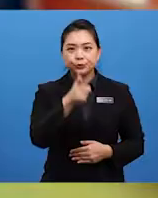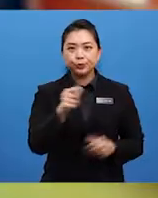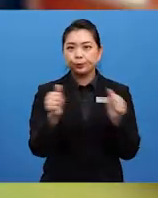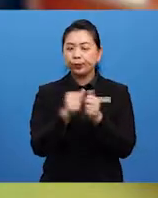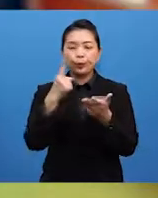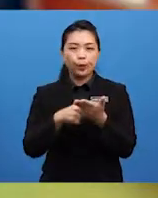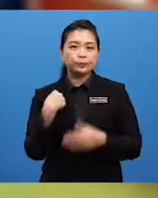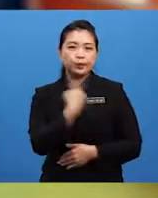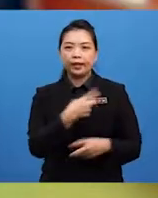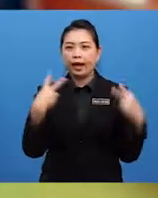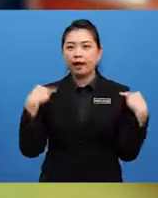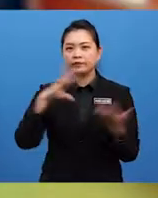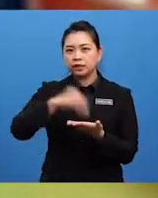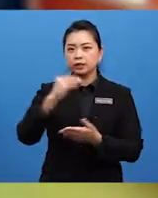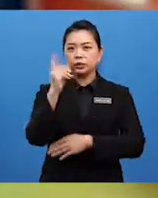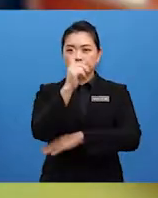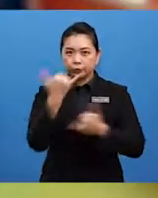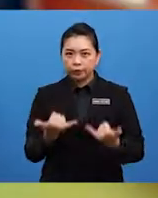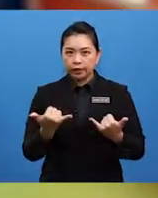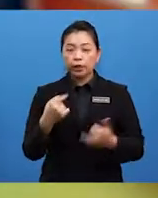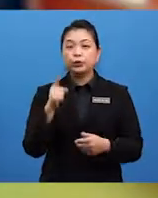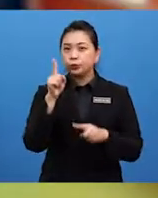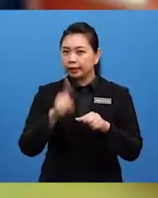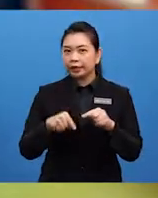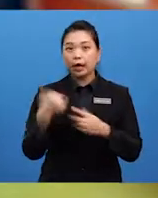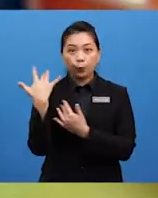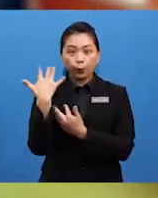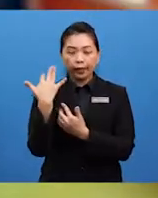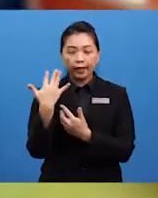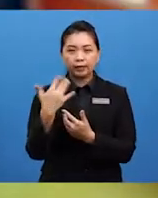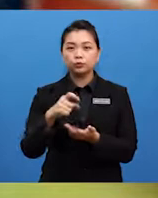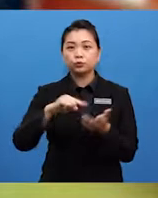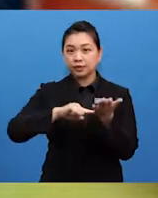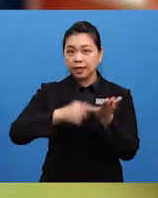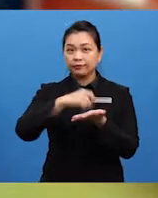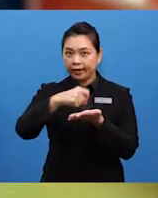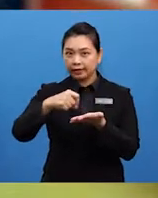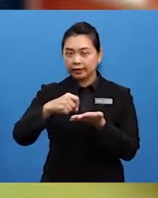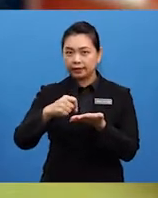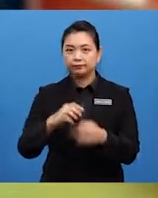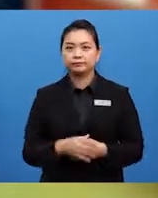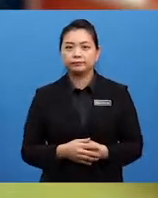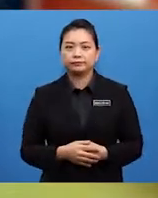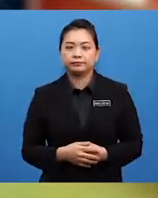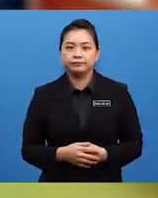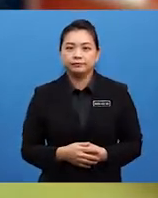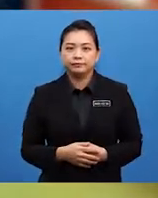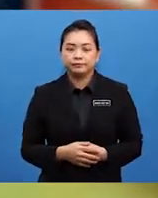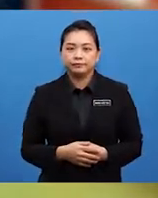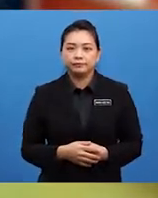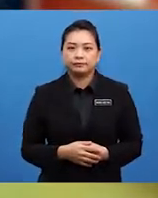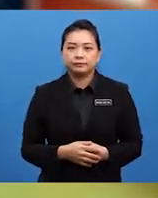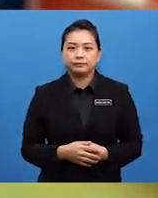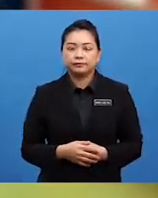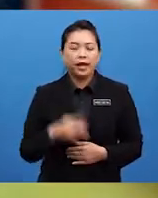I am sure, with what you have learned today, you can't wait to start writing more stories and let